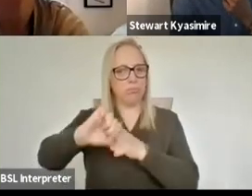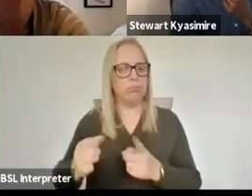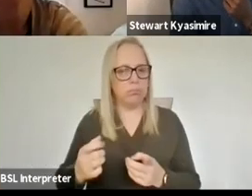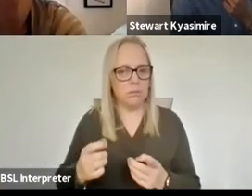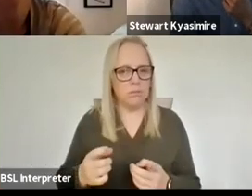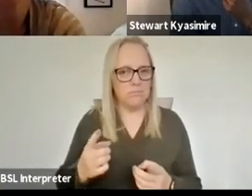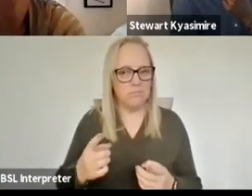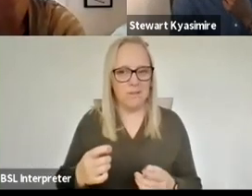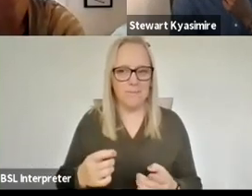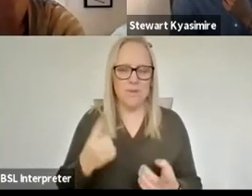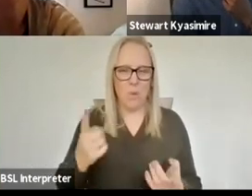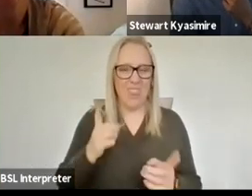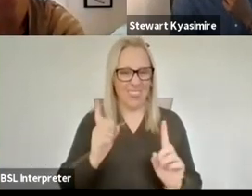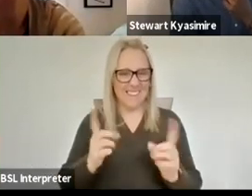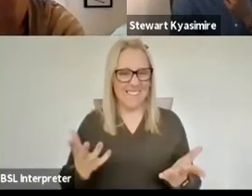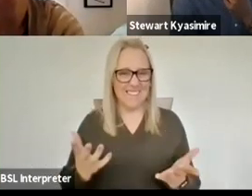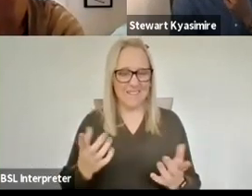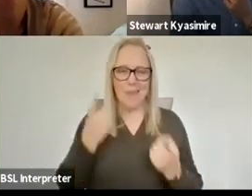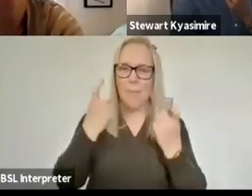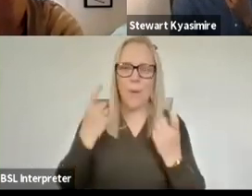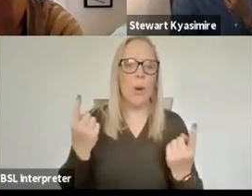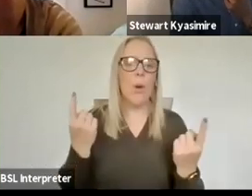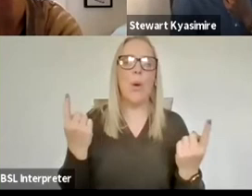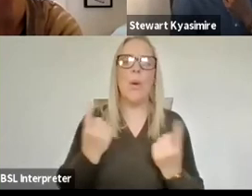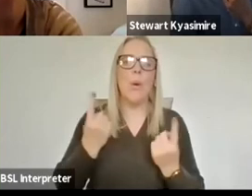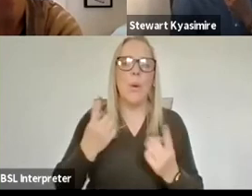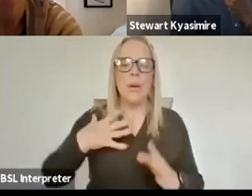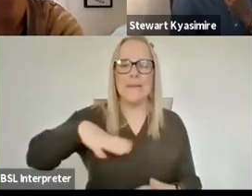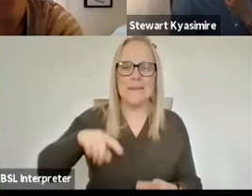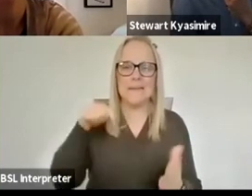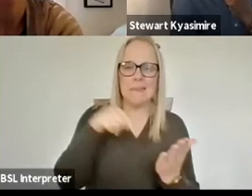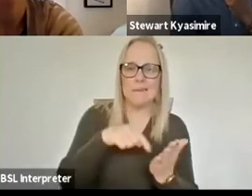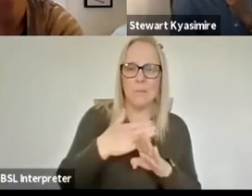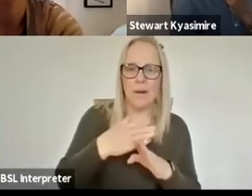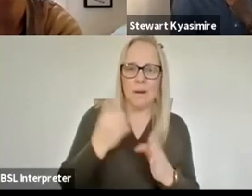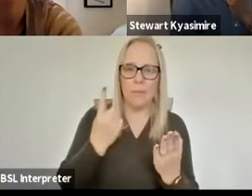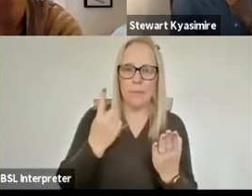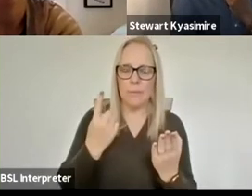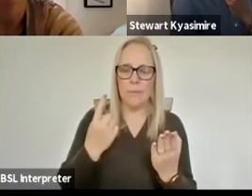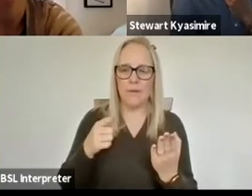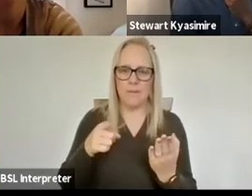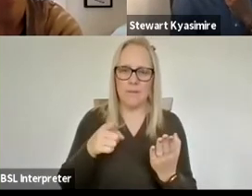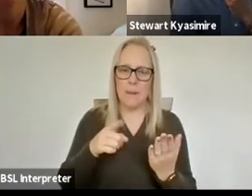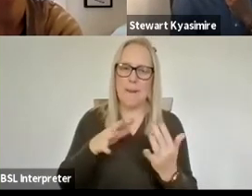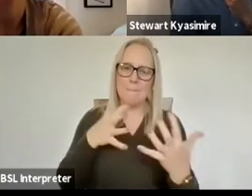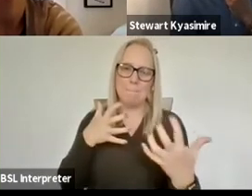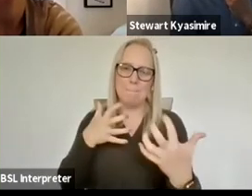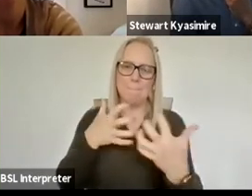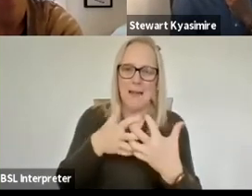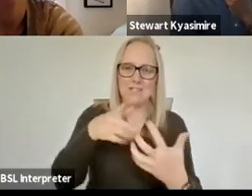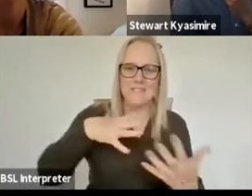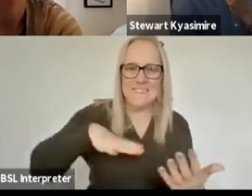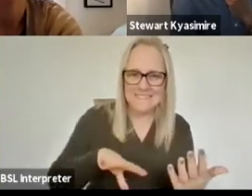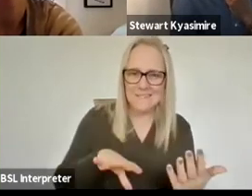issue of what is the who's this for who who really needs it and actually if there is need need manifests itself